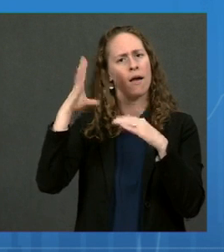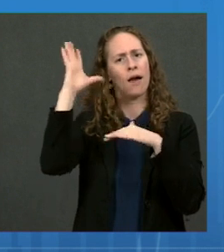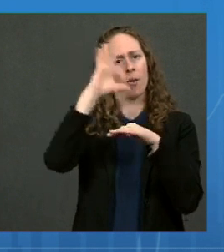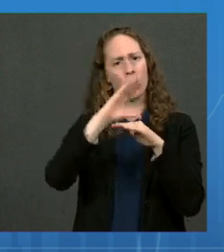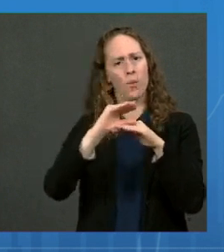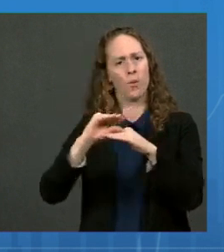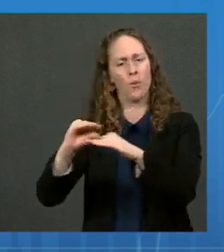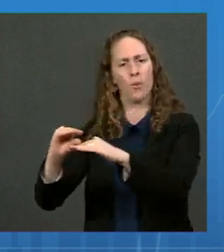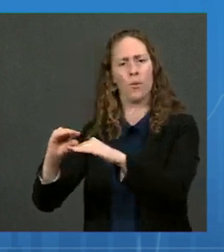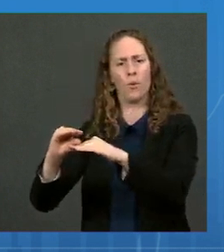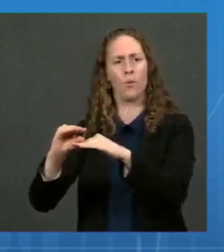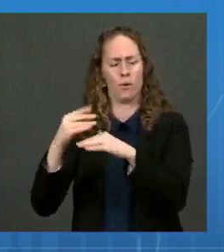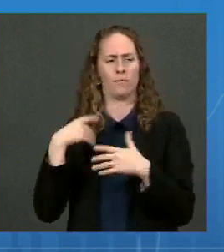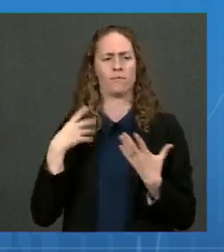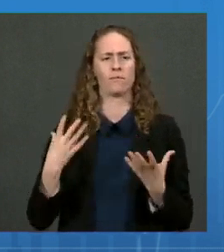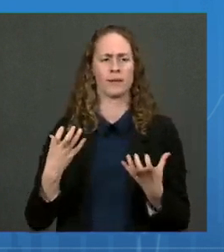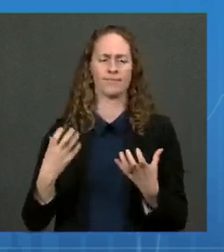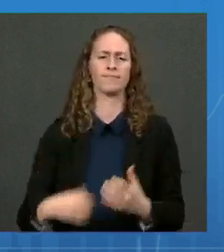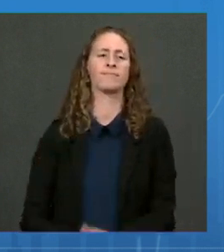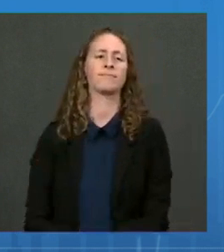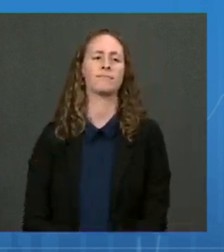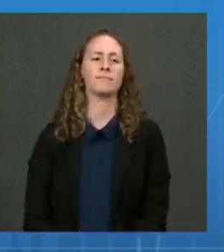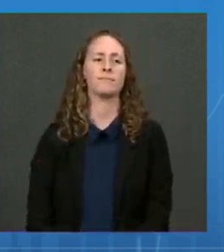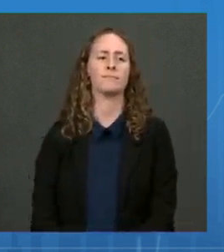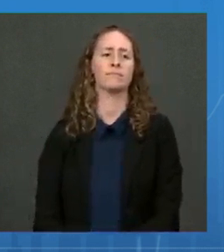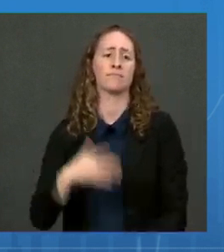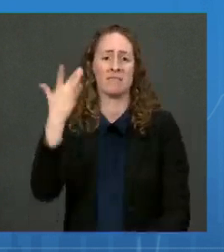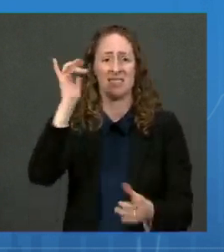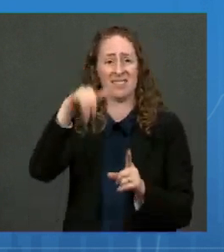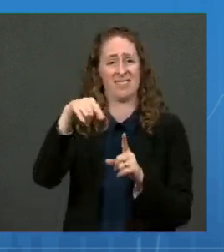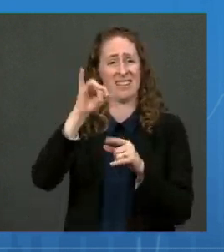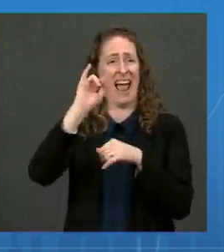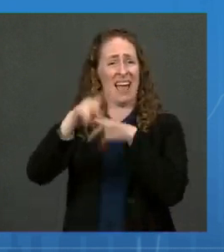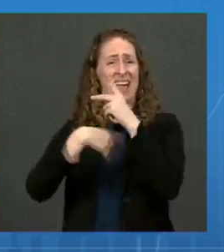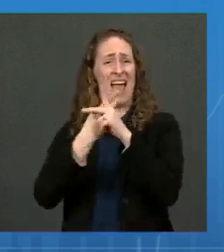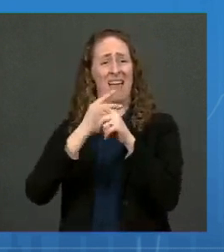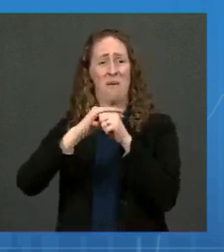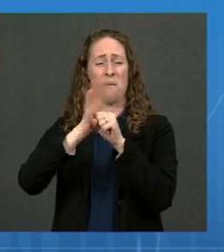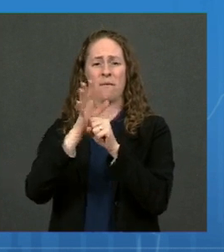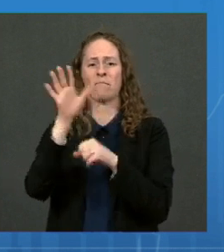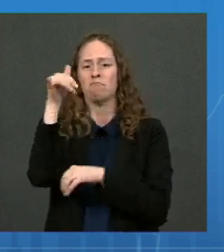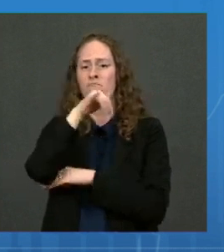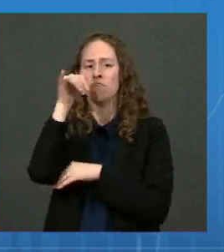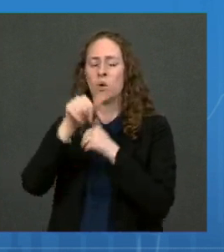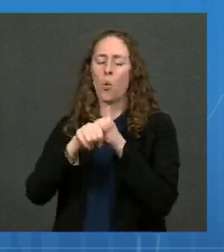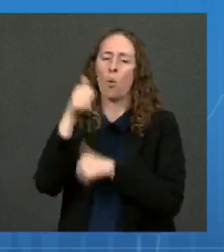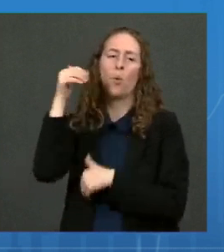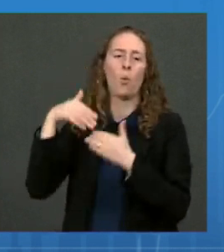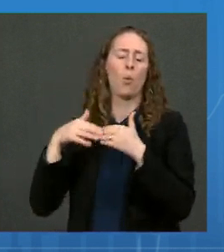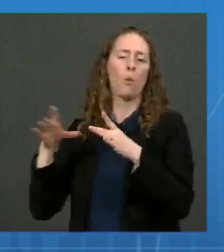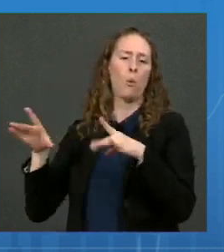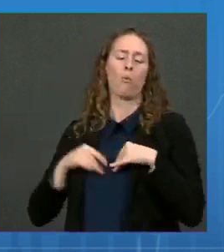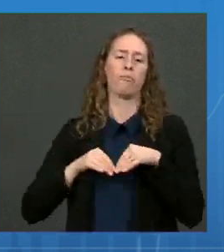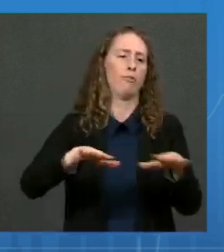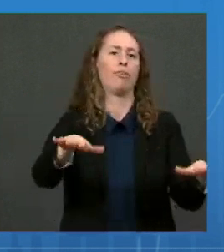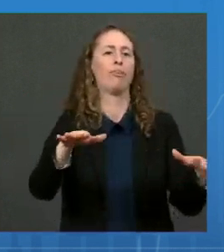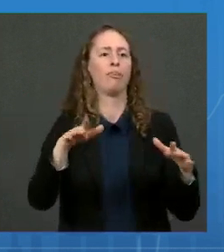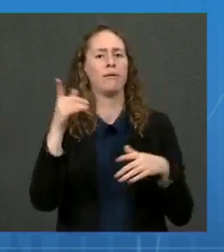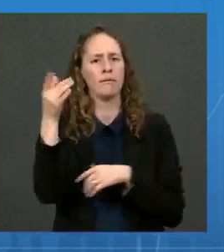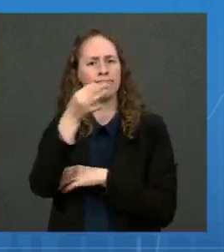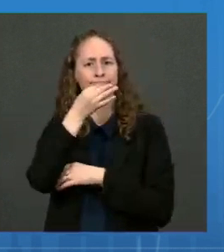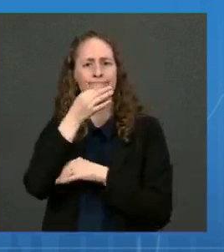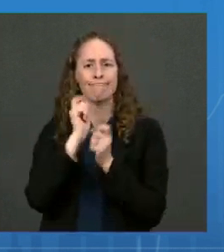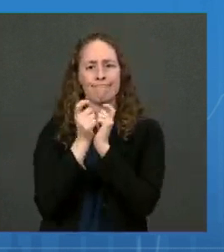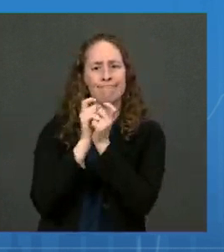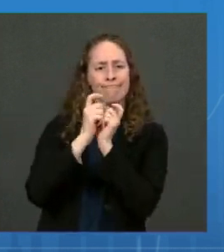situation where you have a highly transmissible virus and where the dynamics of the virus are at 80 to 90,000